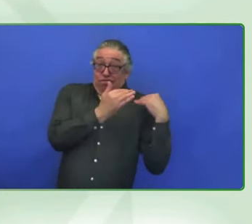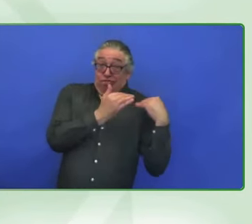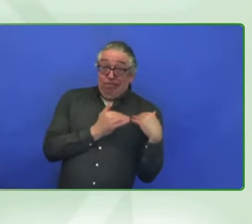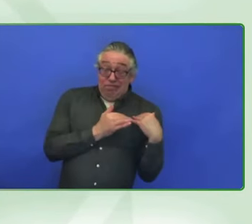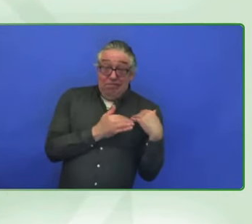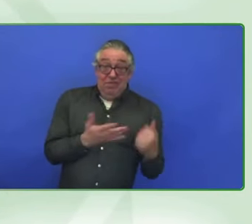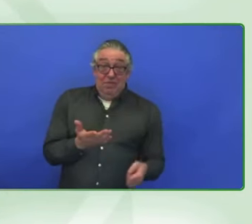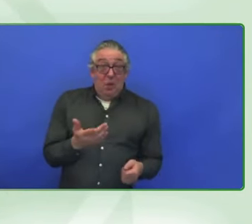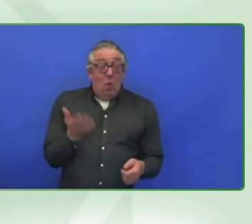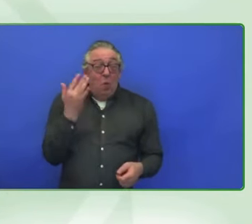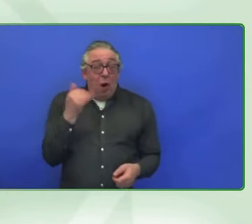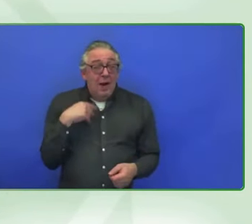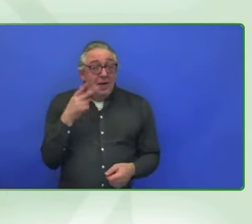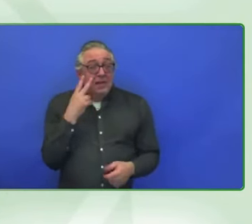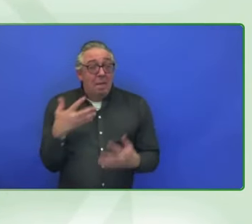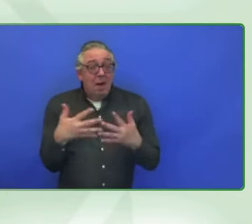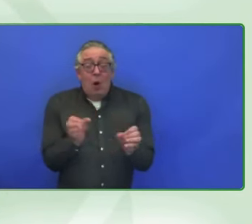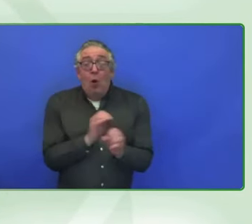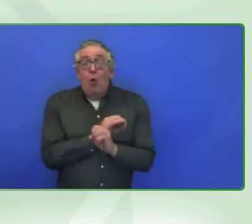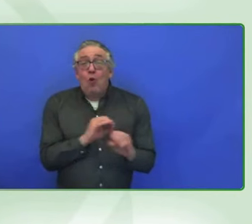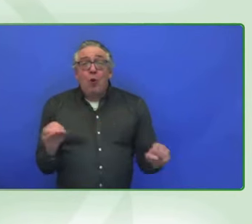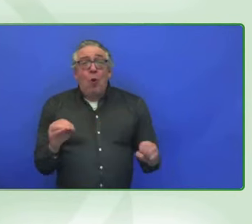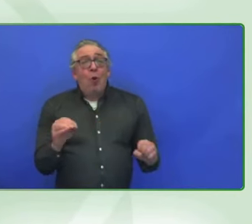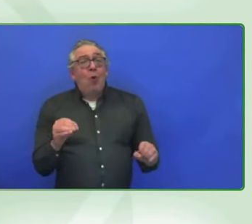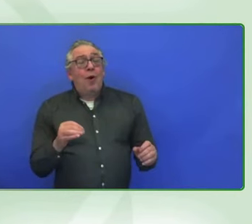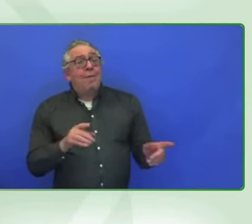Should I answer? Yeah. Okay.